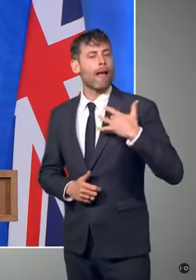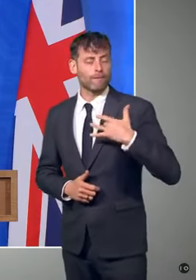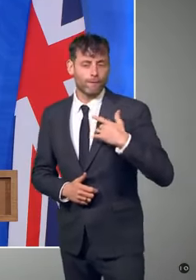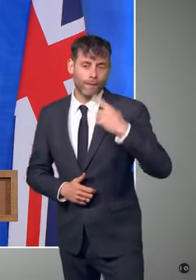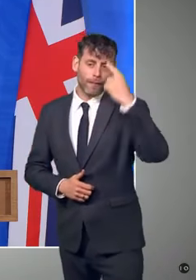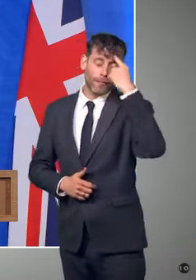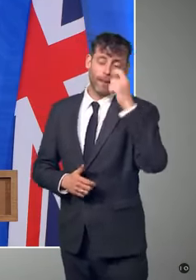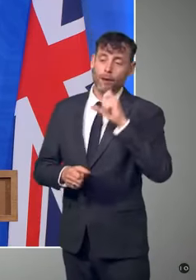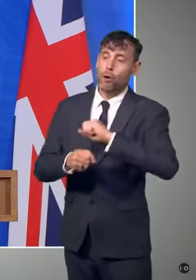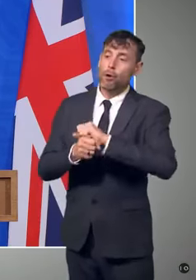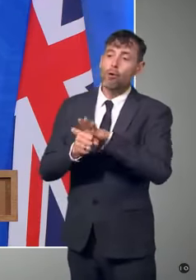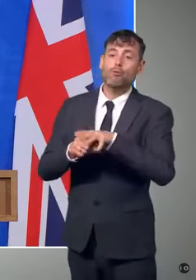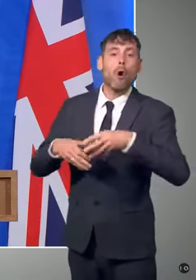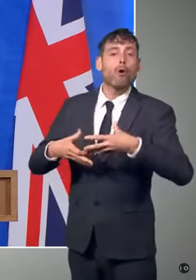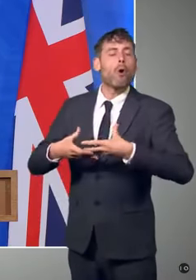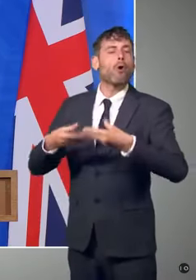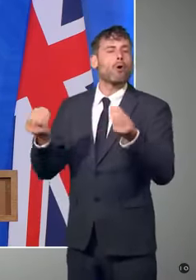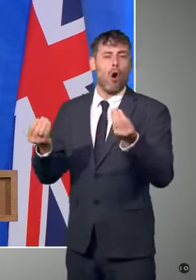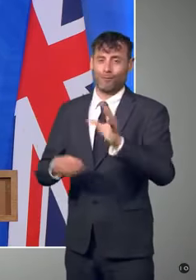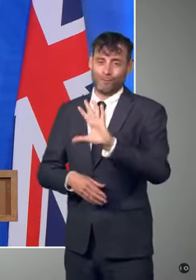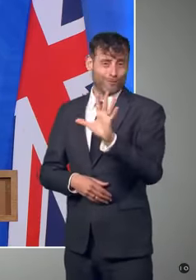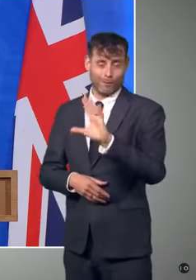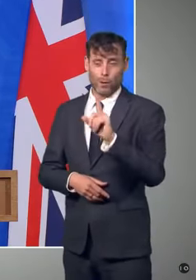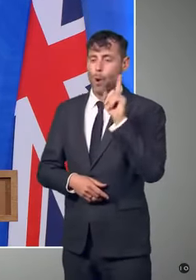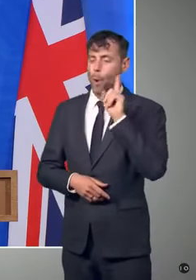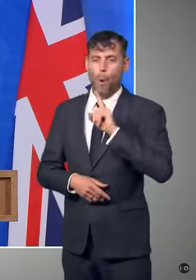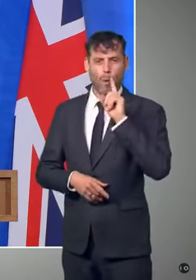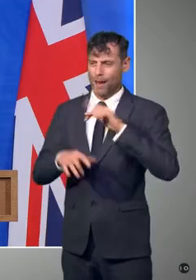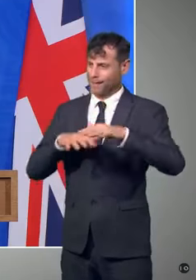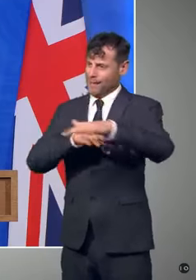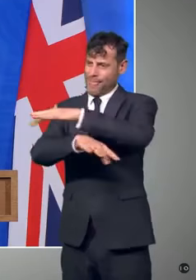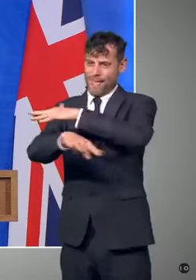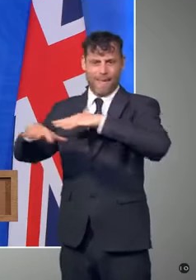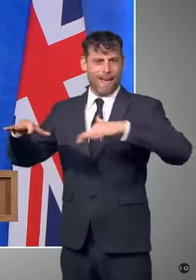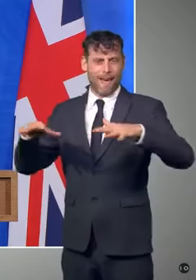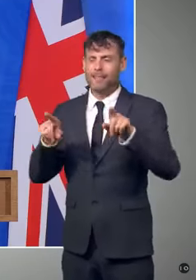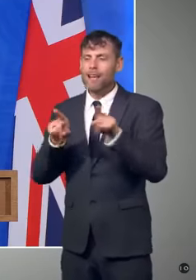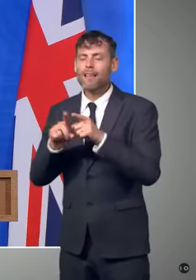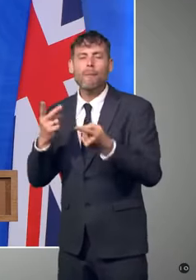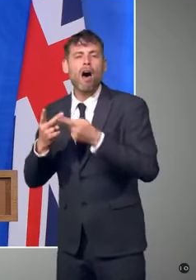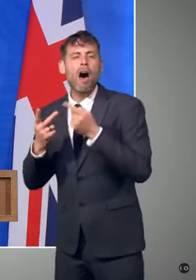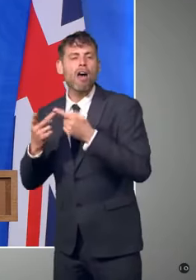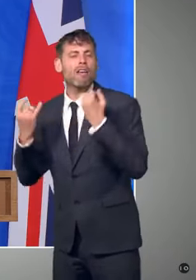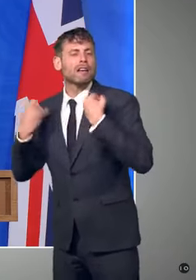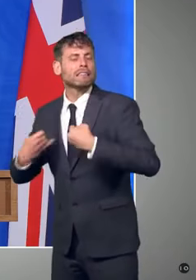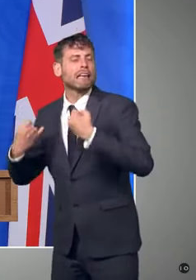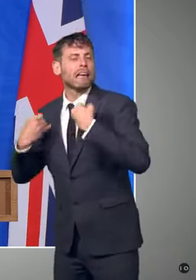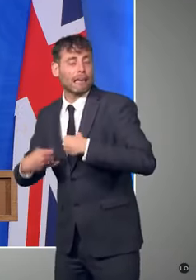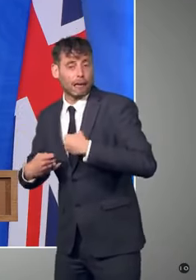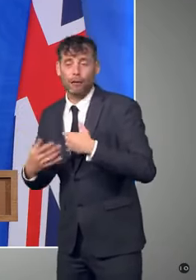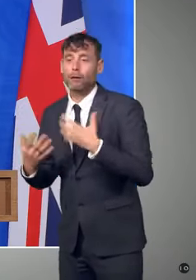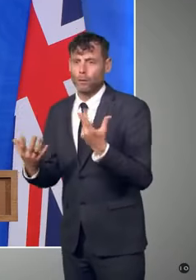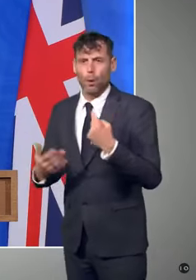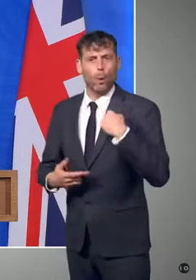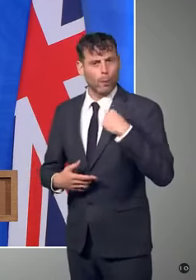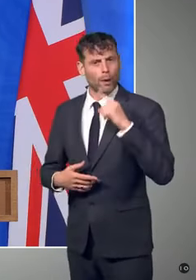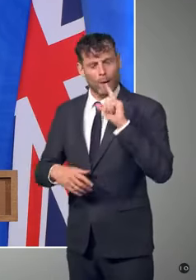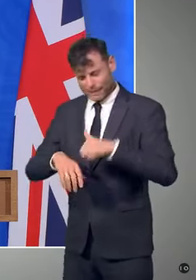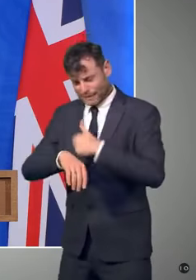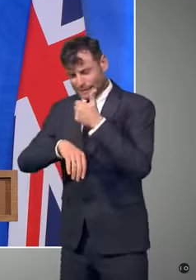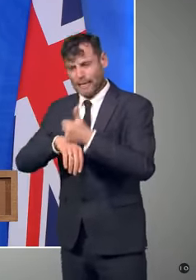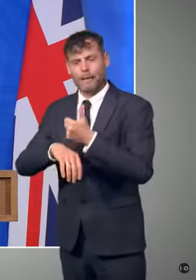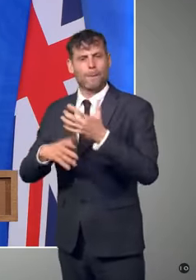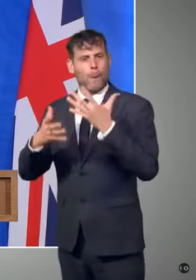autumn, and we'll be continuing with testing. And today I want to announce what we hope will be a further